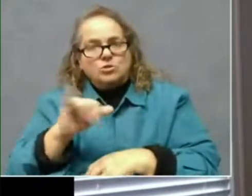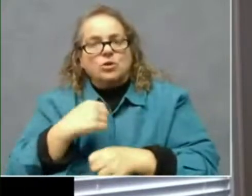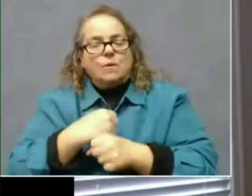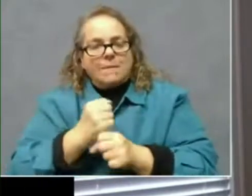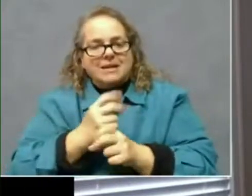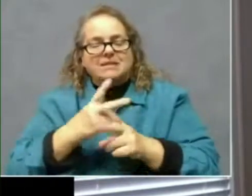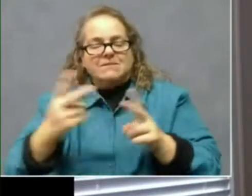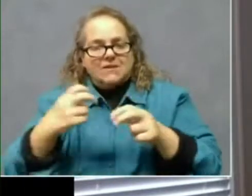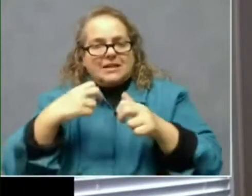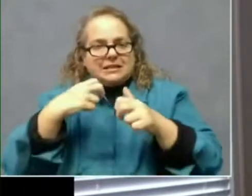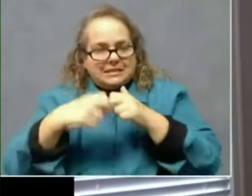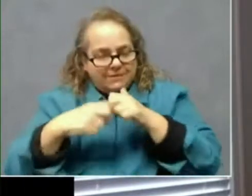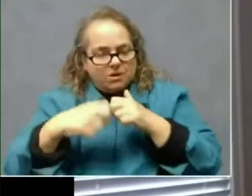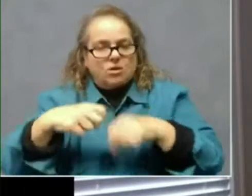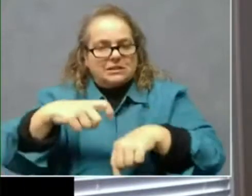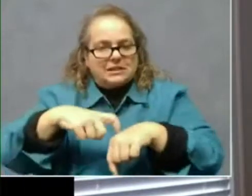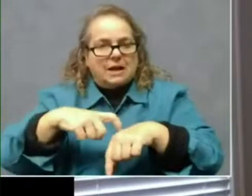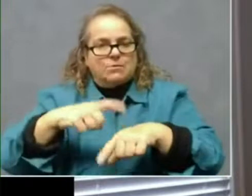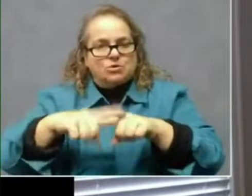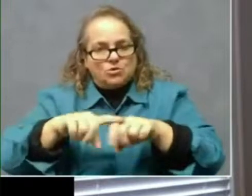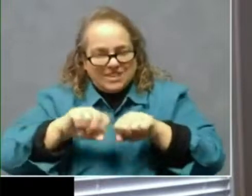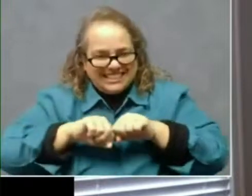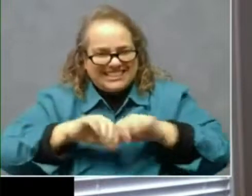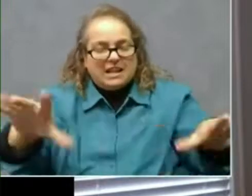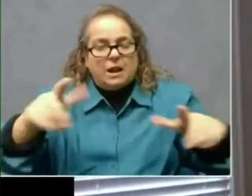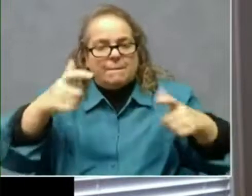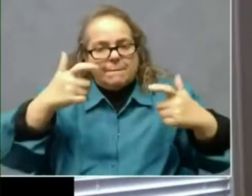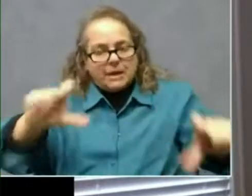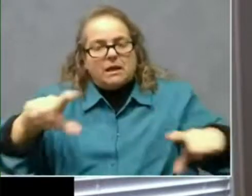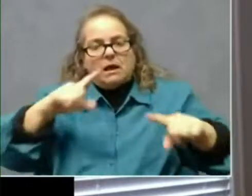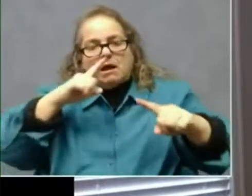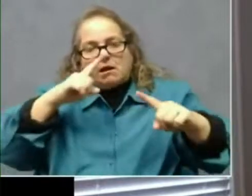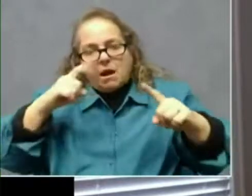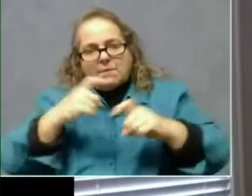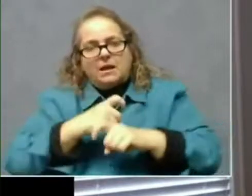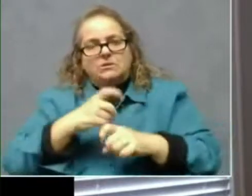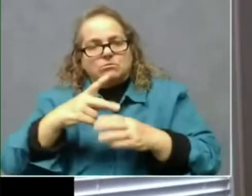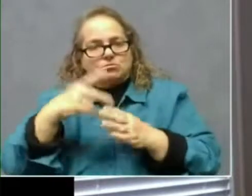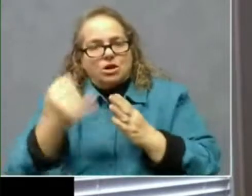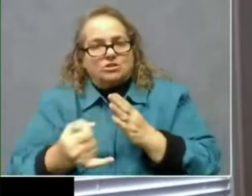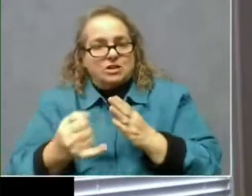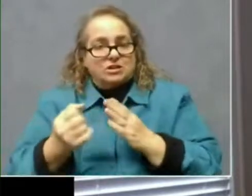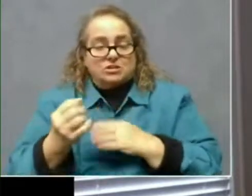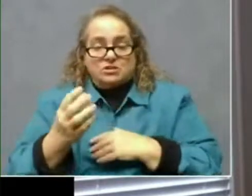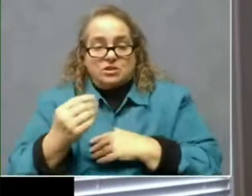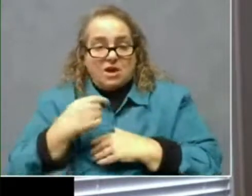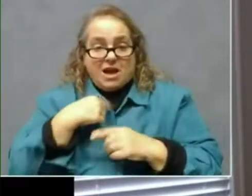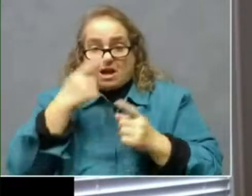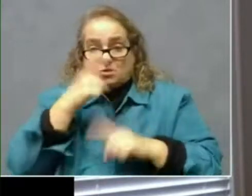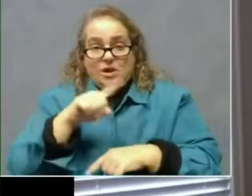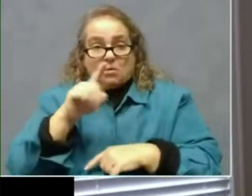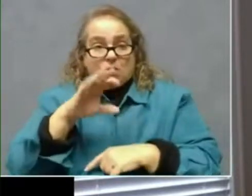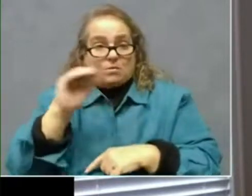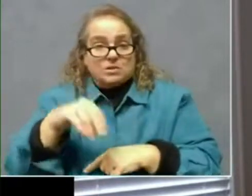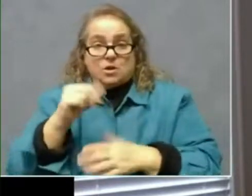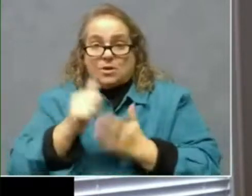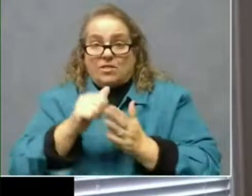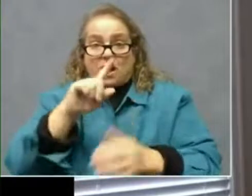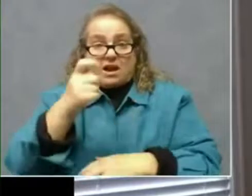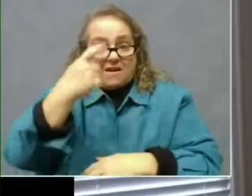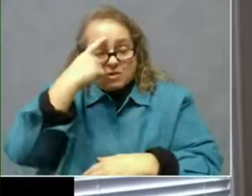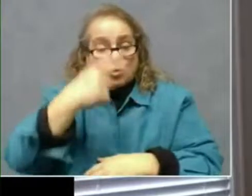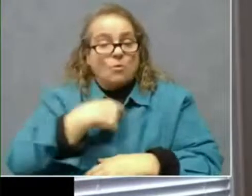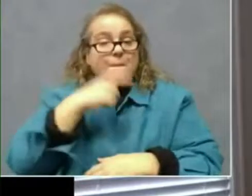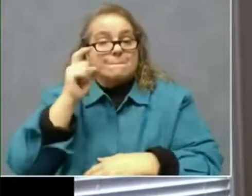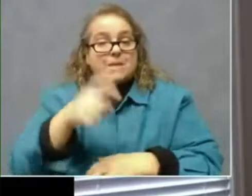time to roll out a big complex project. So I agree 100% with the governor. We got to pick up the pace.